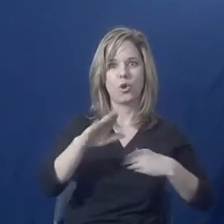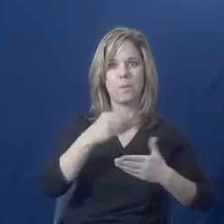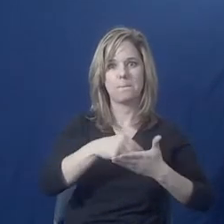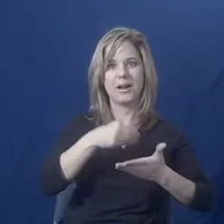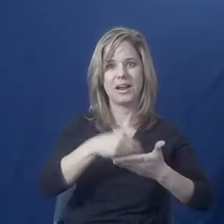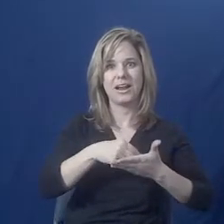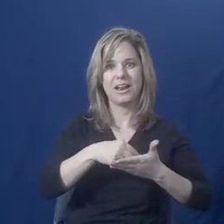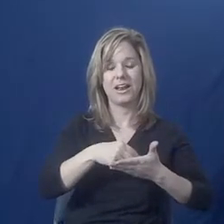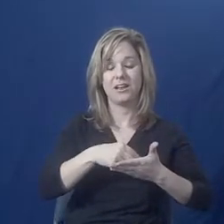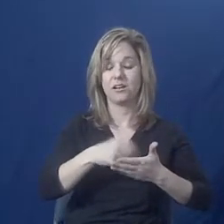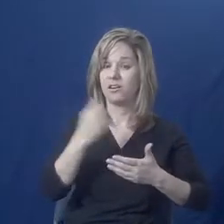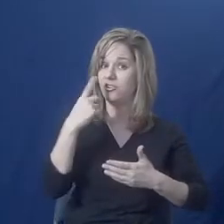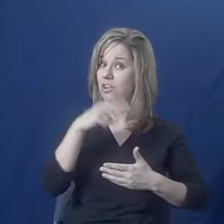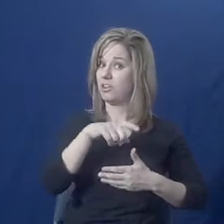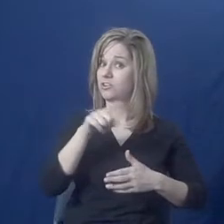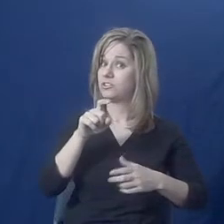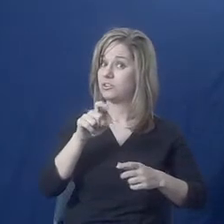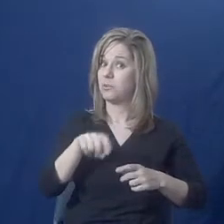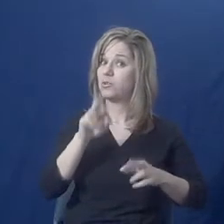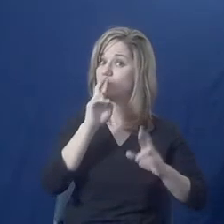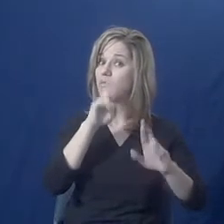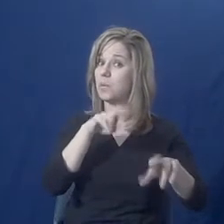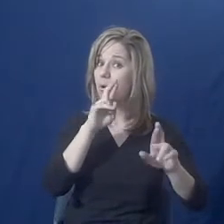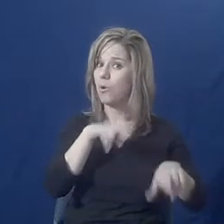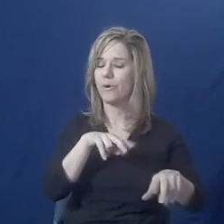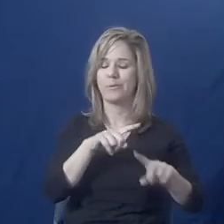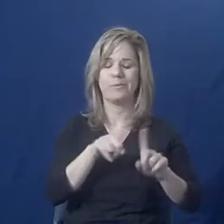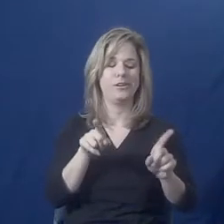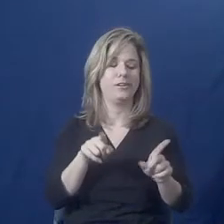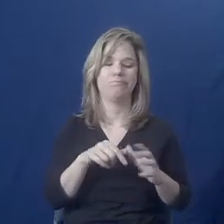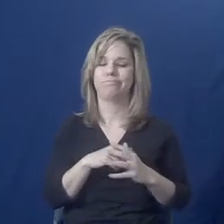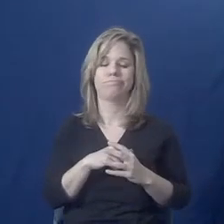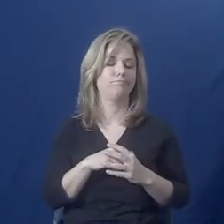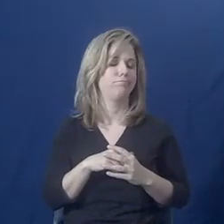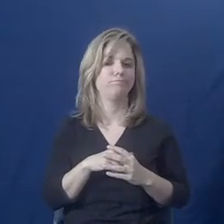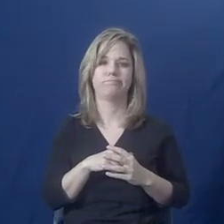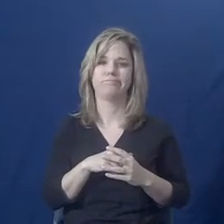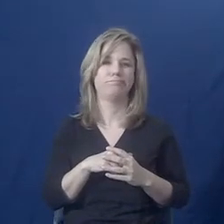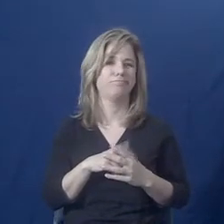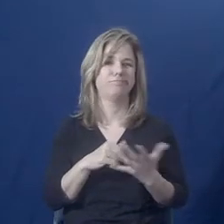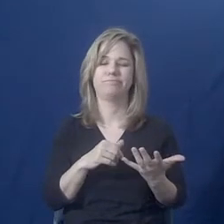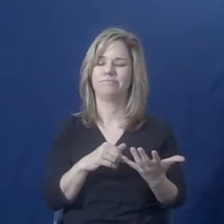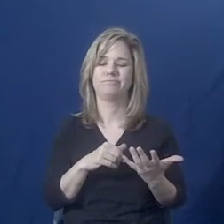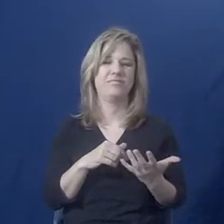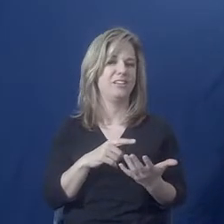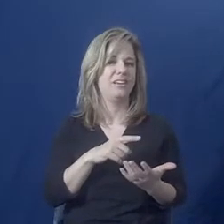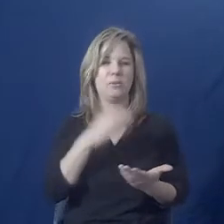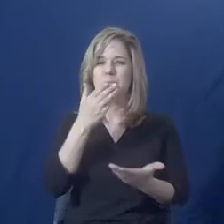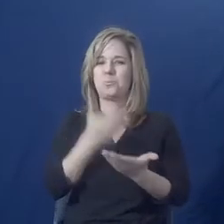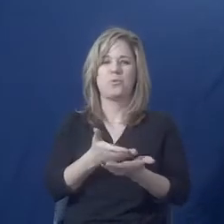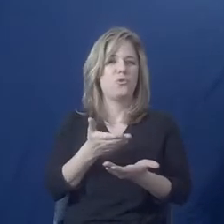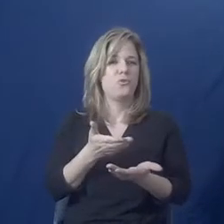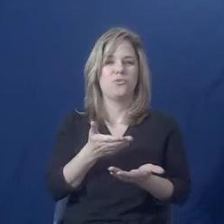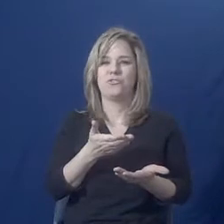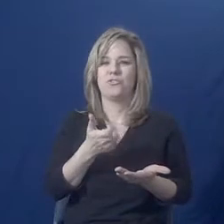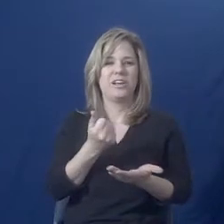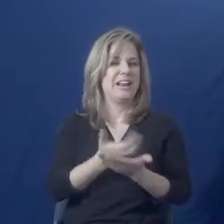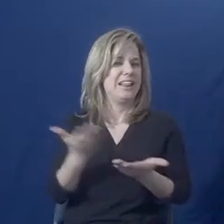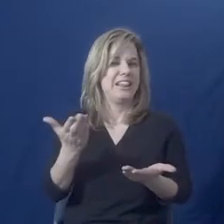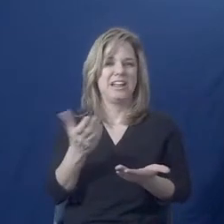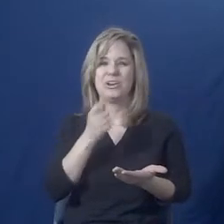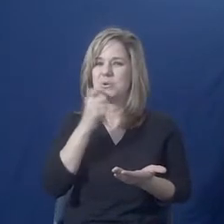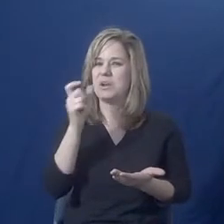on that. But the reporting is, they really don't need to prove, they don't have proof of a lot of things.